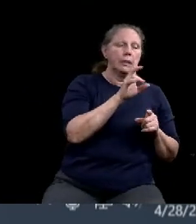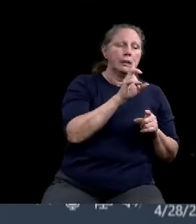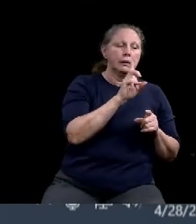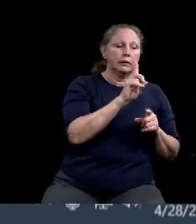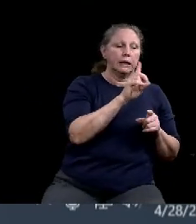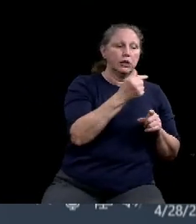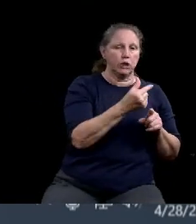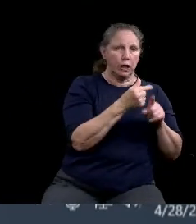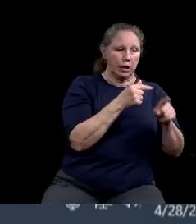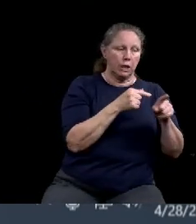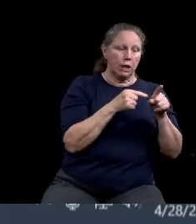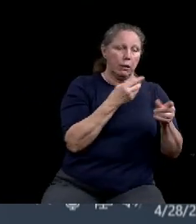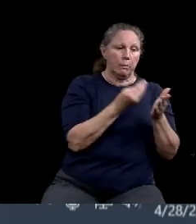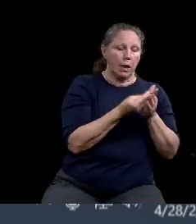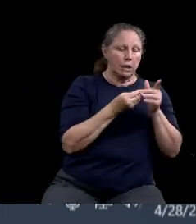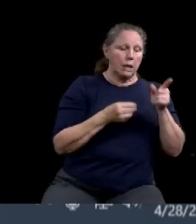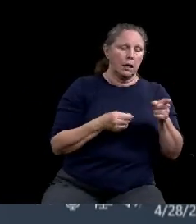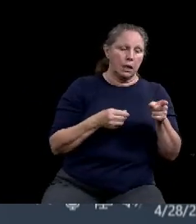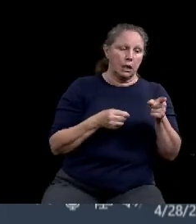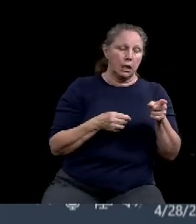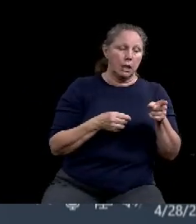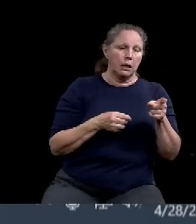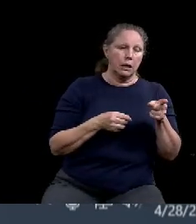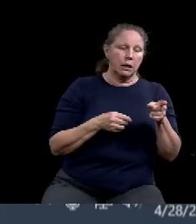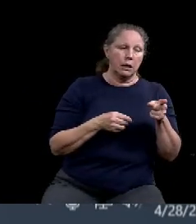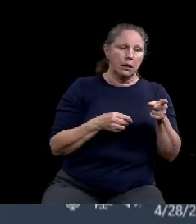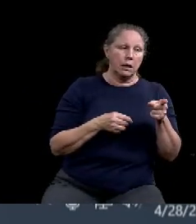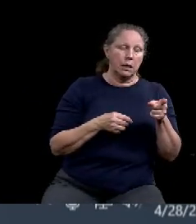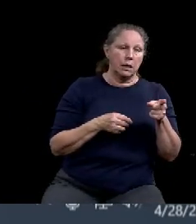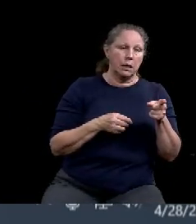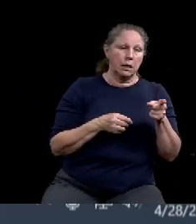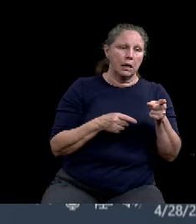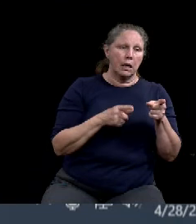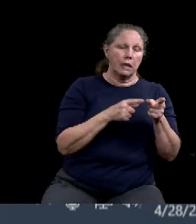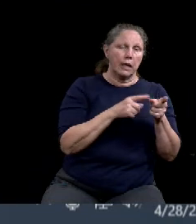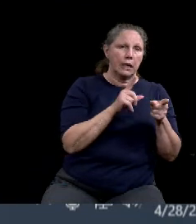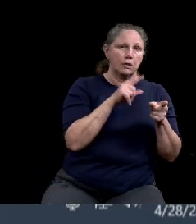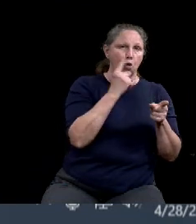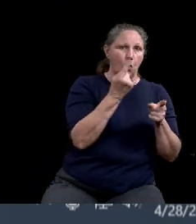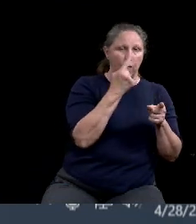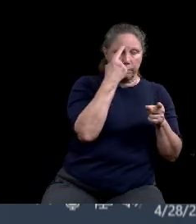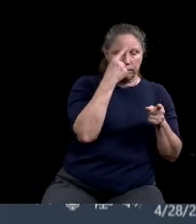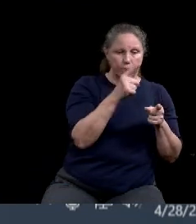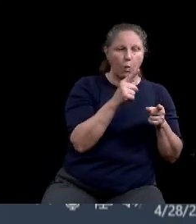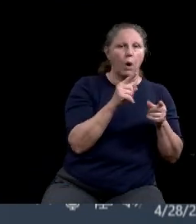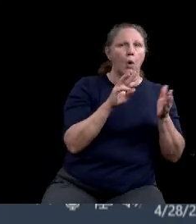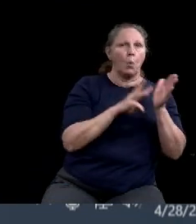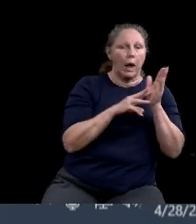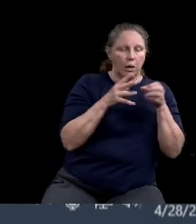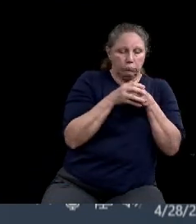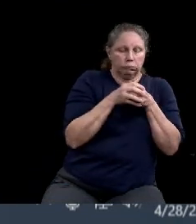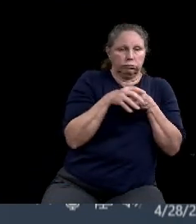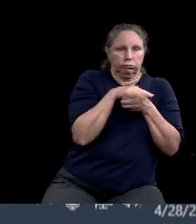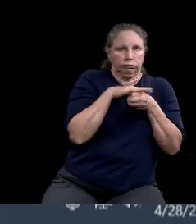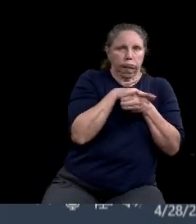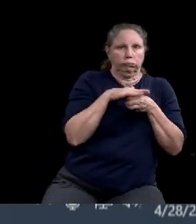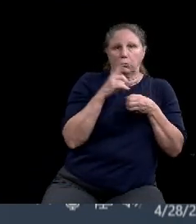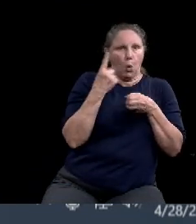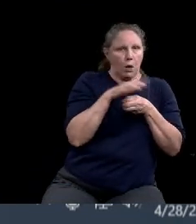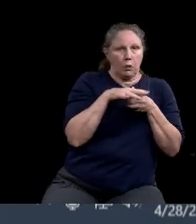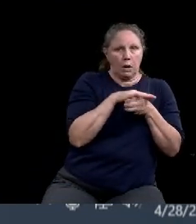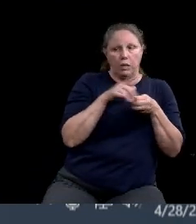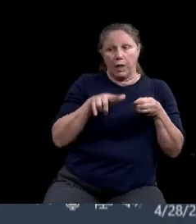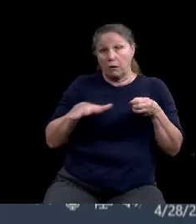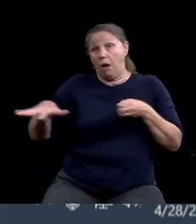restricts, um, to the city of Waco, the geographic area. Um, it has the same number of